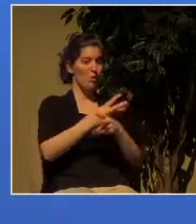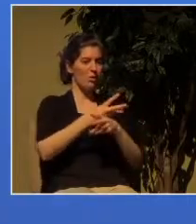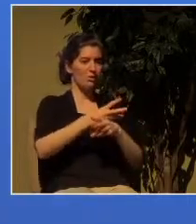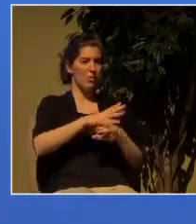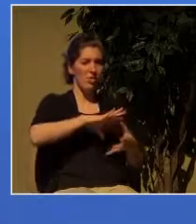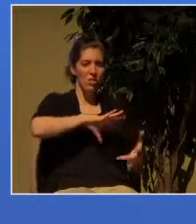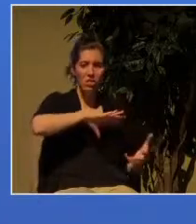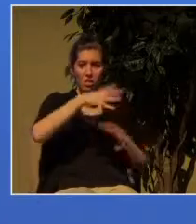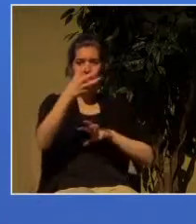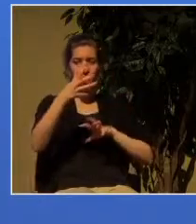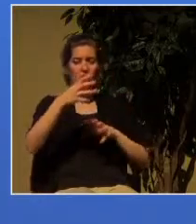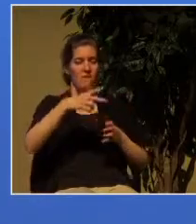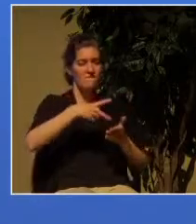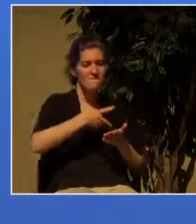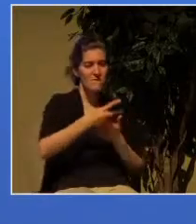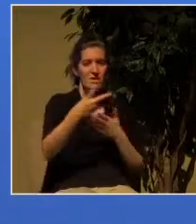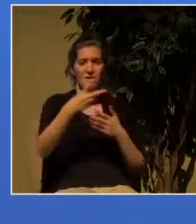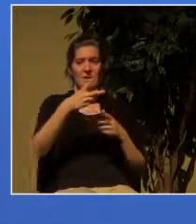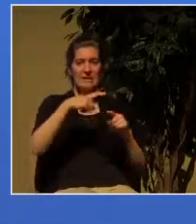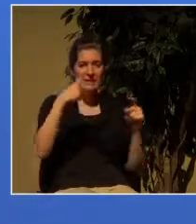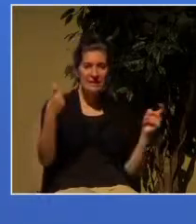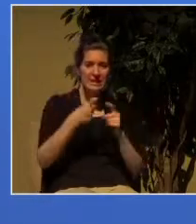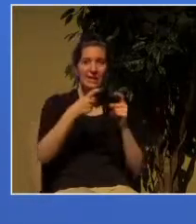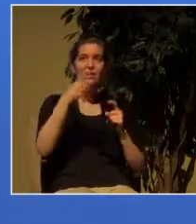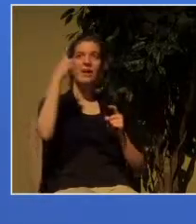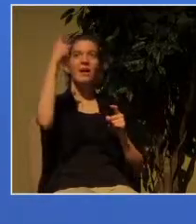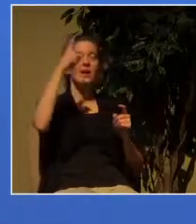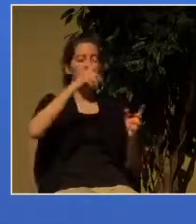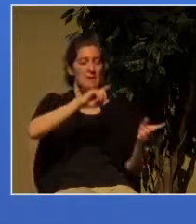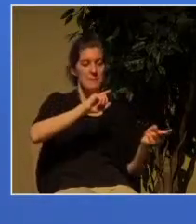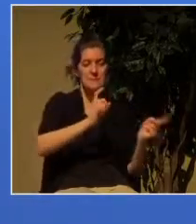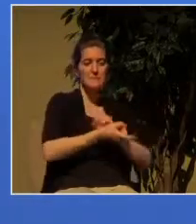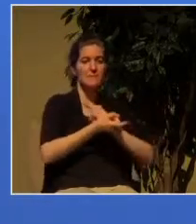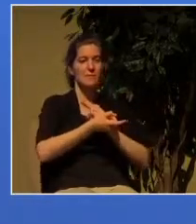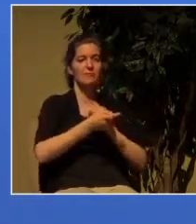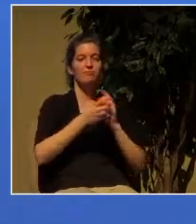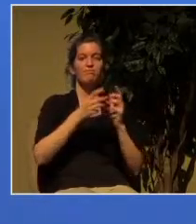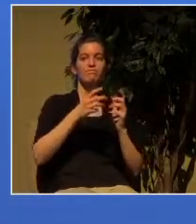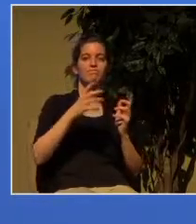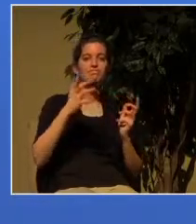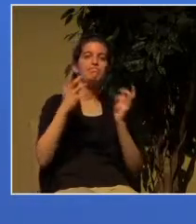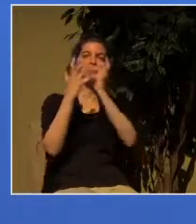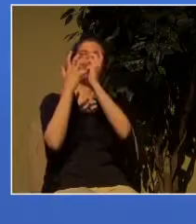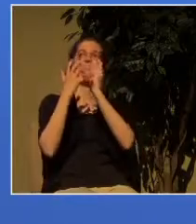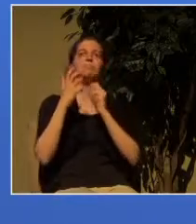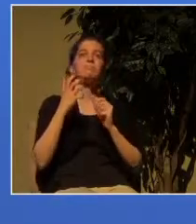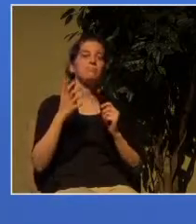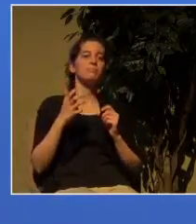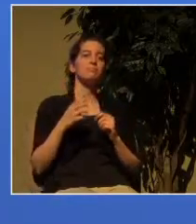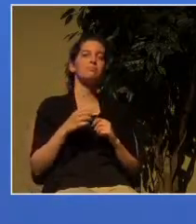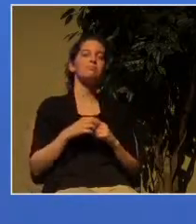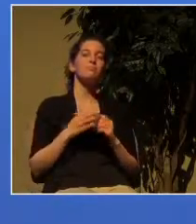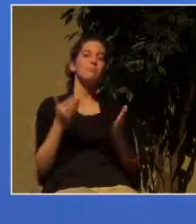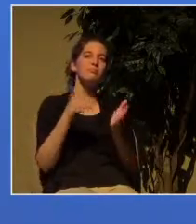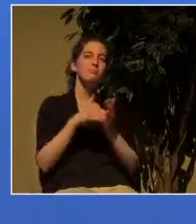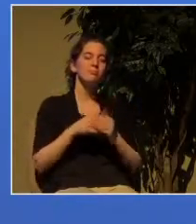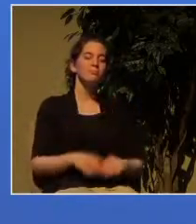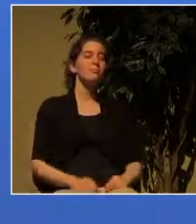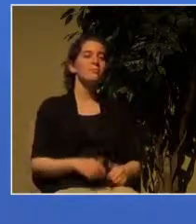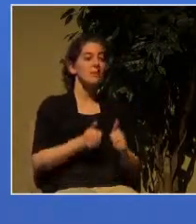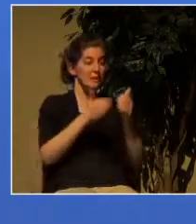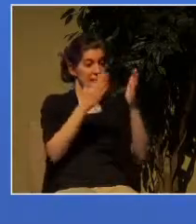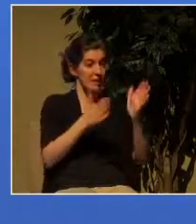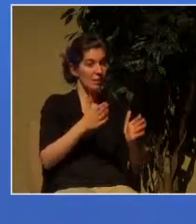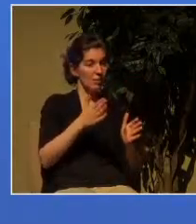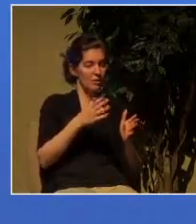it means to spend time with him it means to learn from him with a view of changing